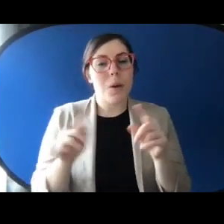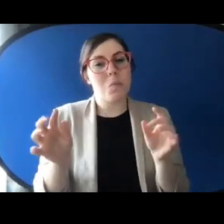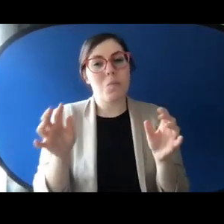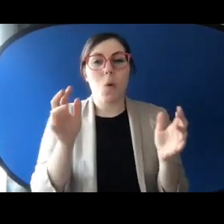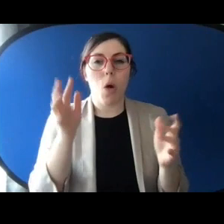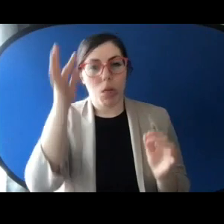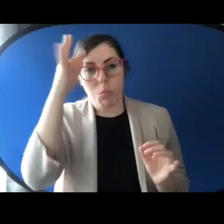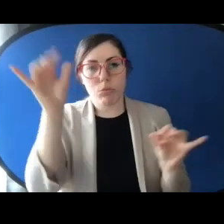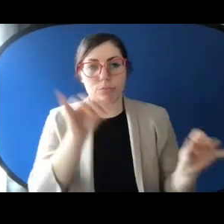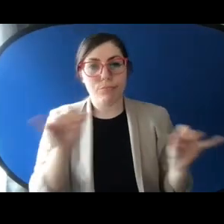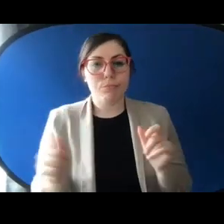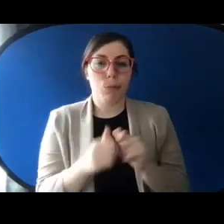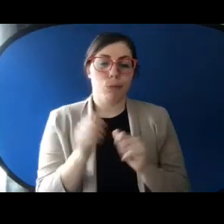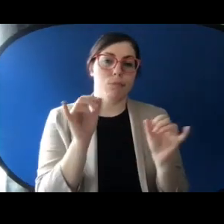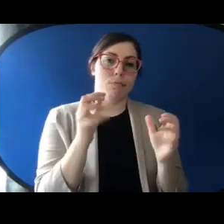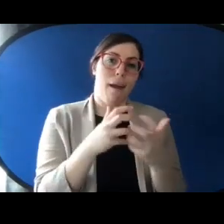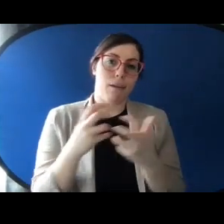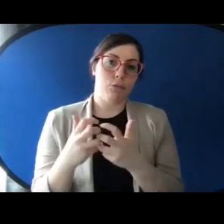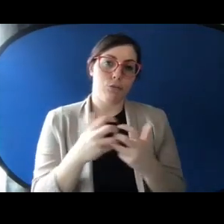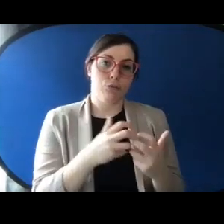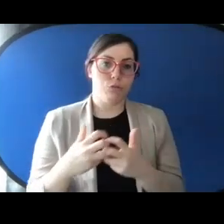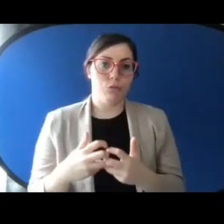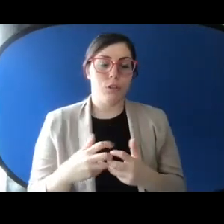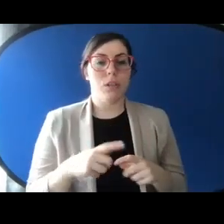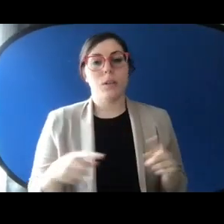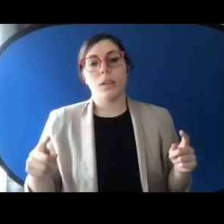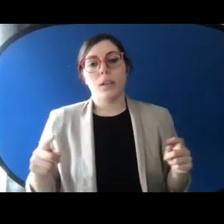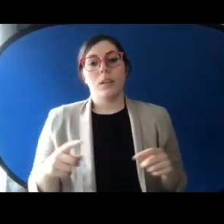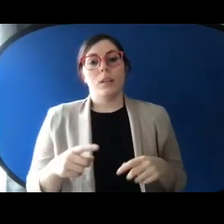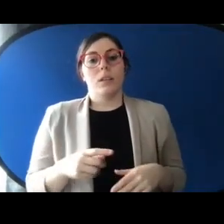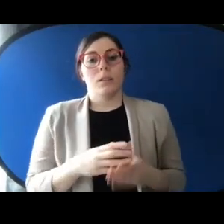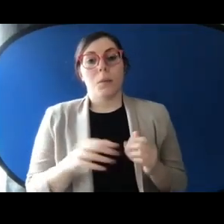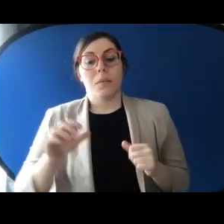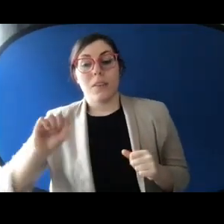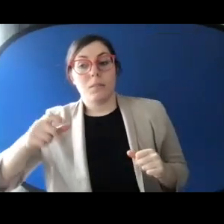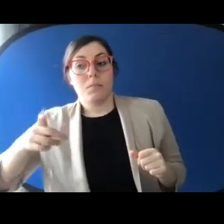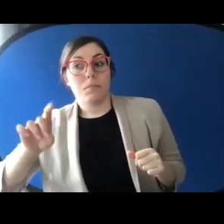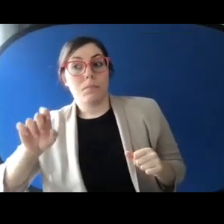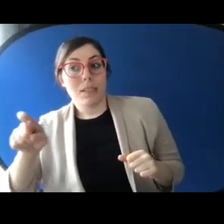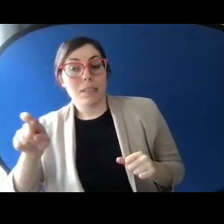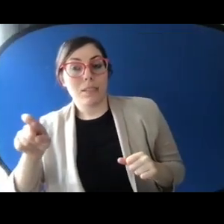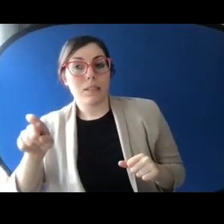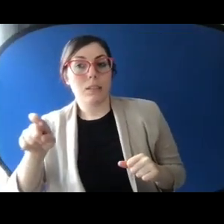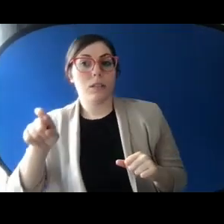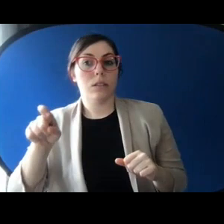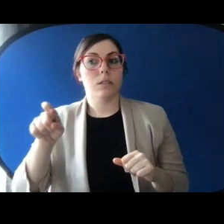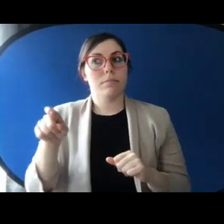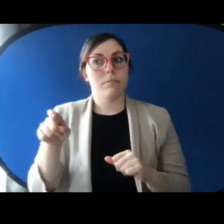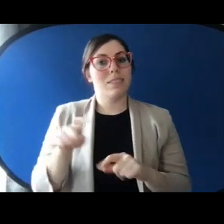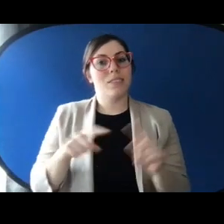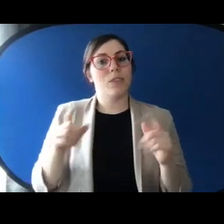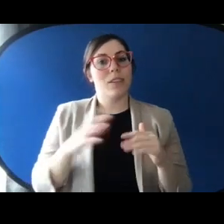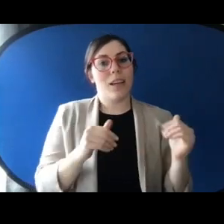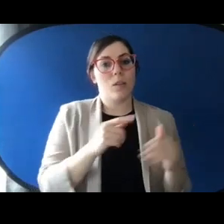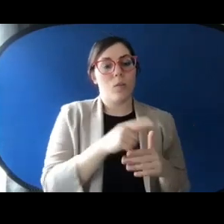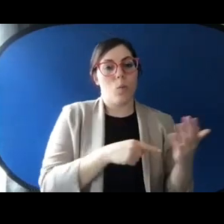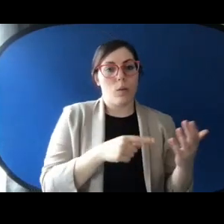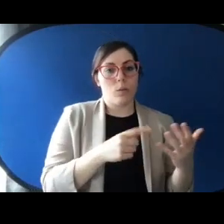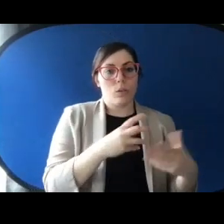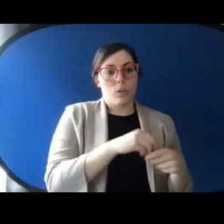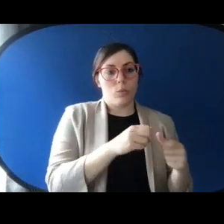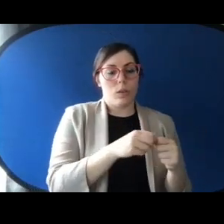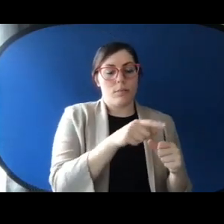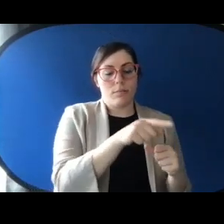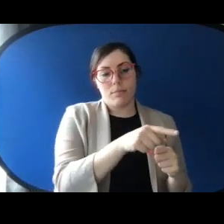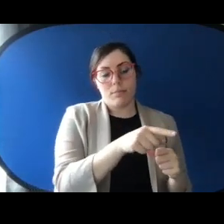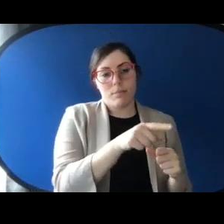And some of the categories in the Speedix catalog of licenses is actually what we want in a cover data. Other ones